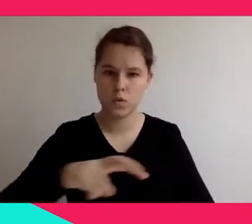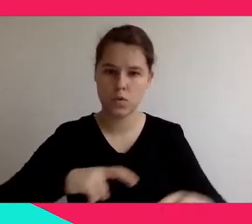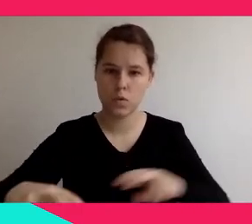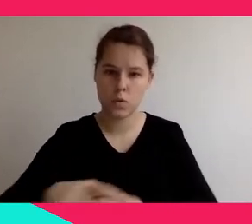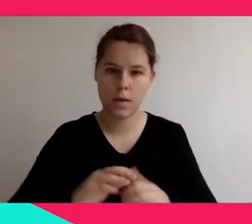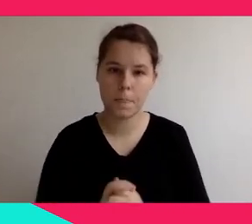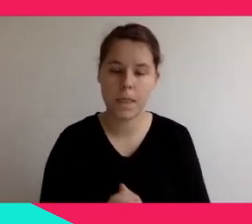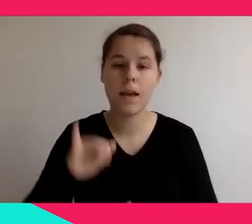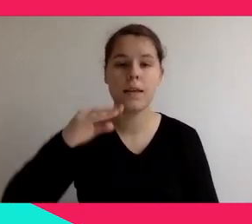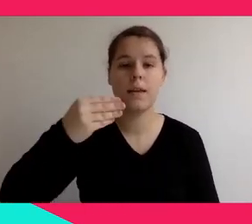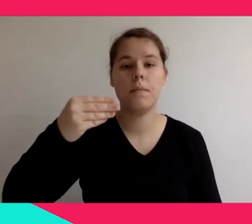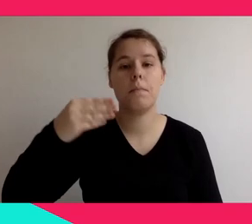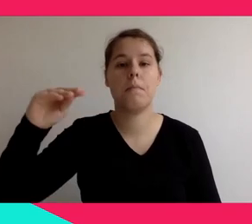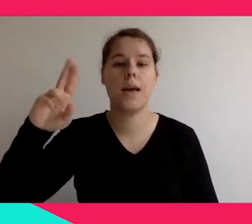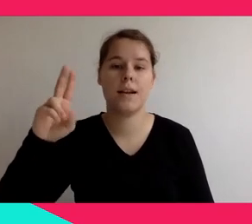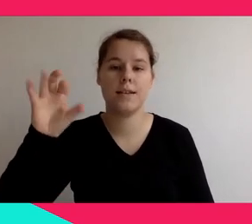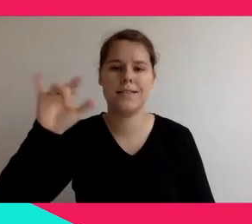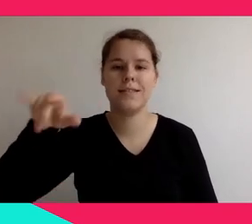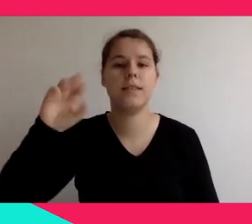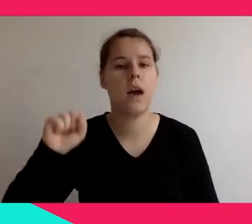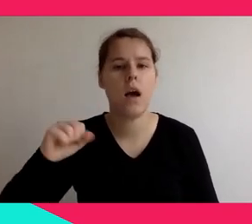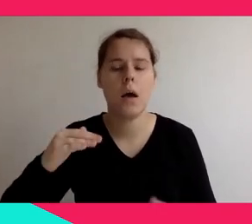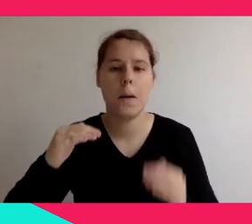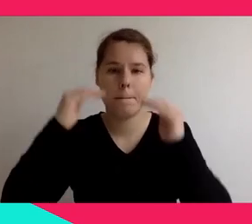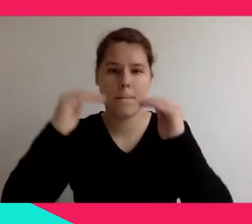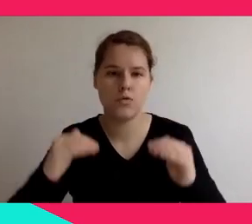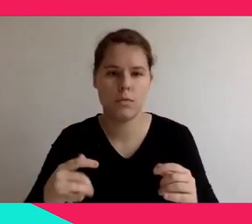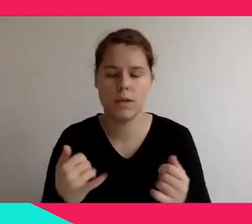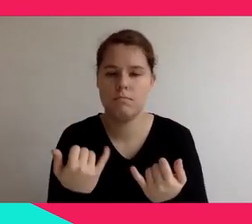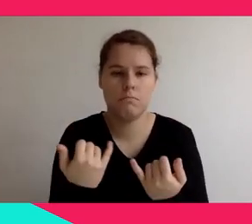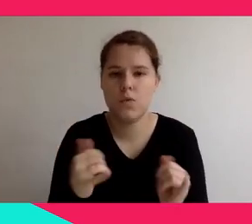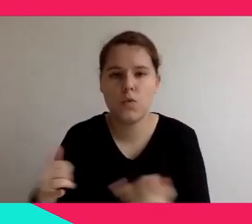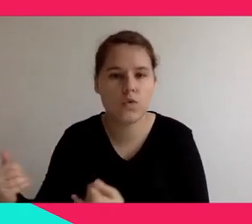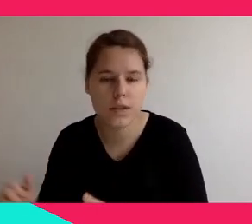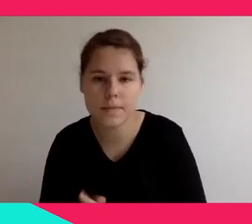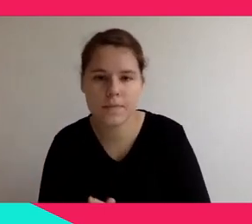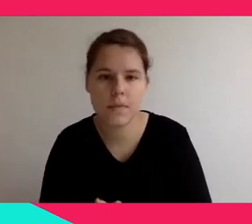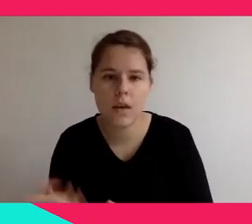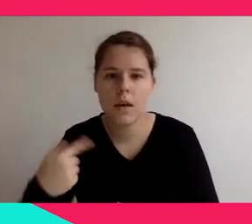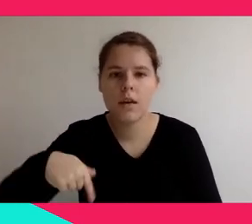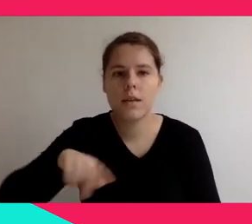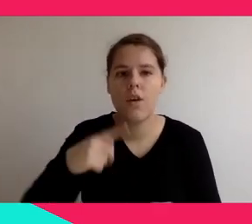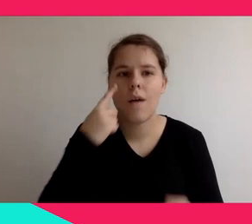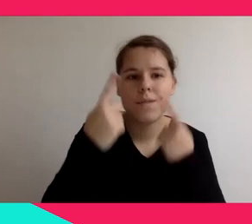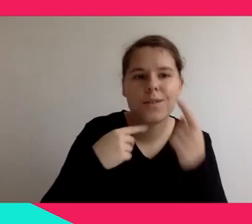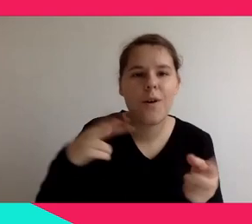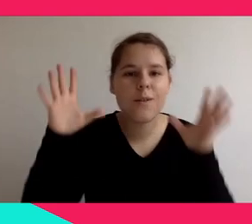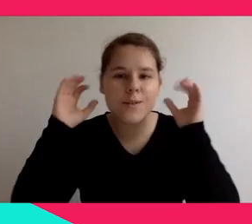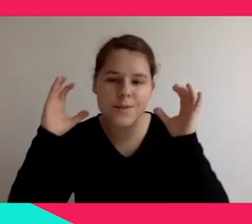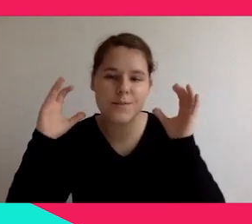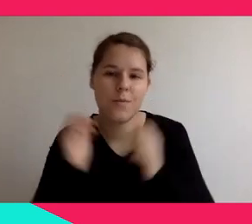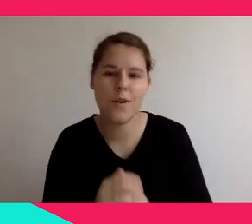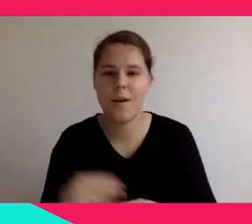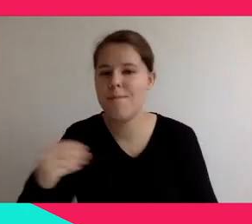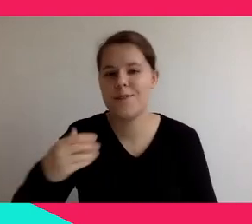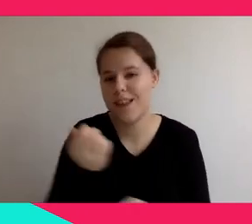senses are pulled by the experience. Two of the strengths of an immersive experience, especially in